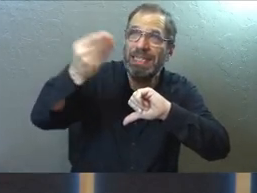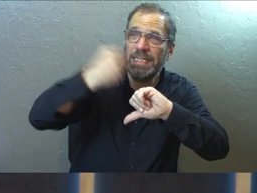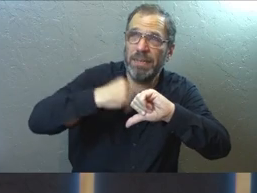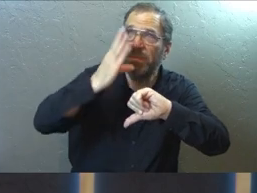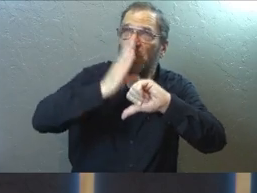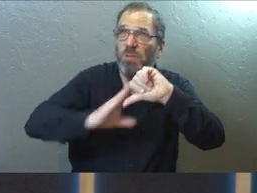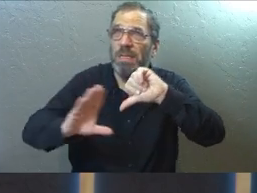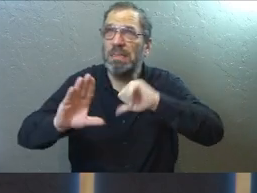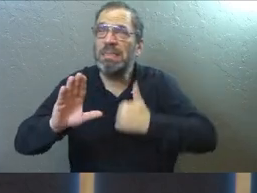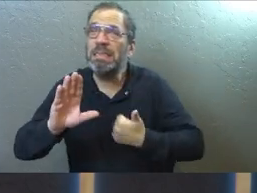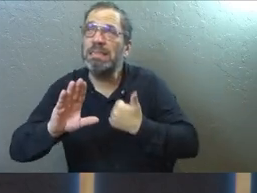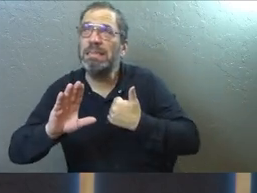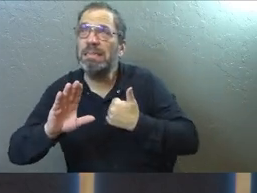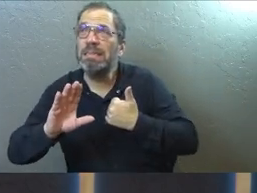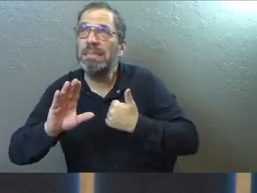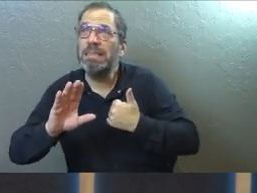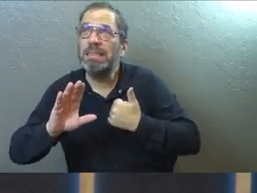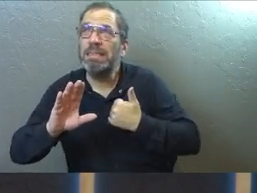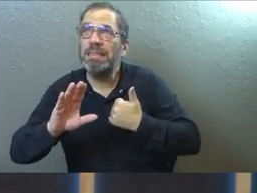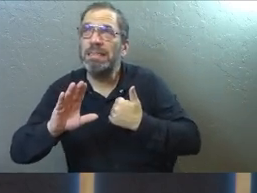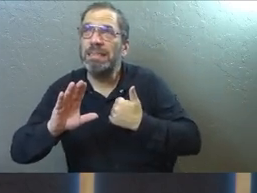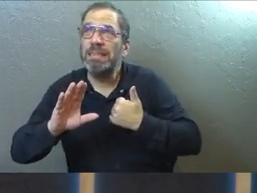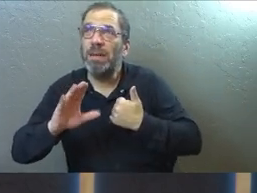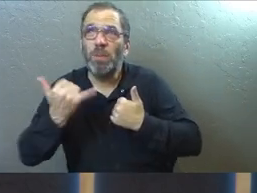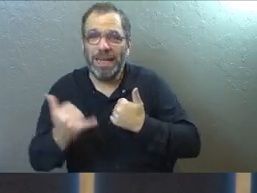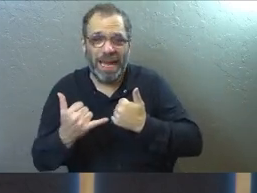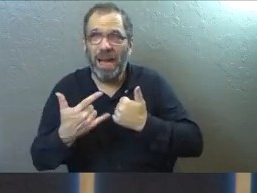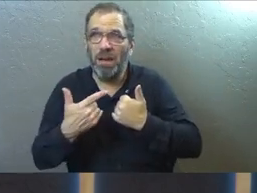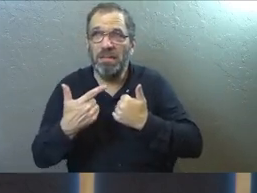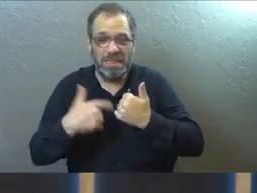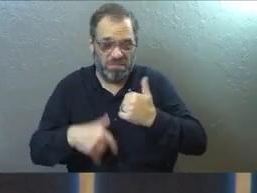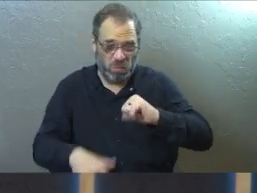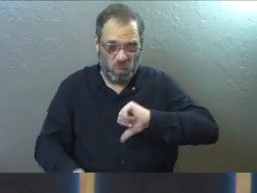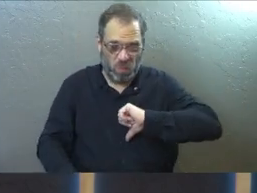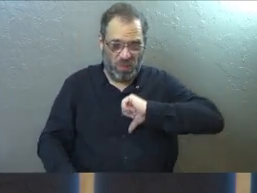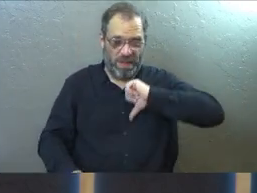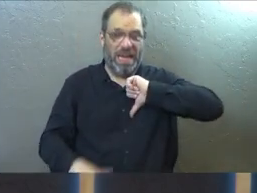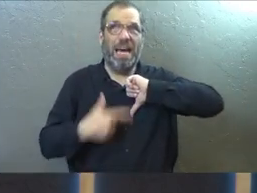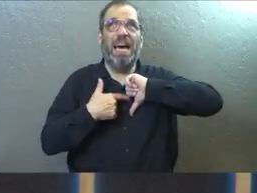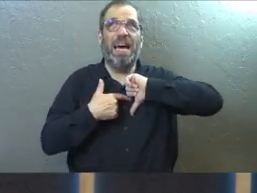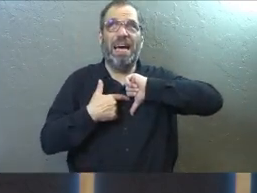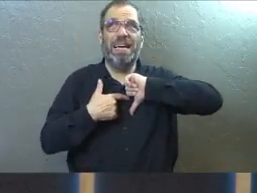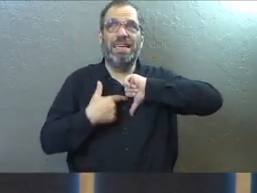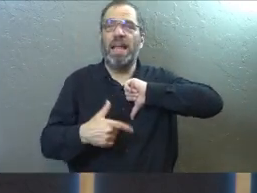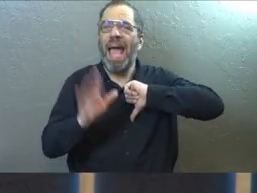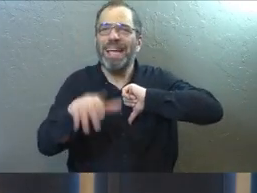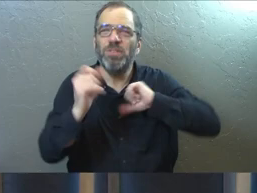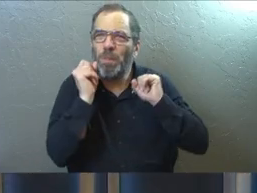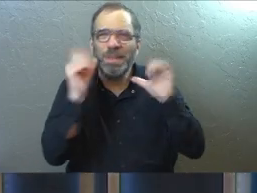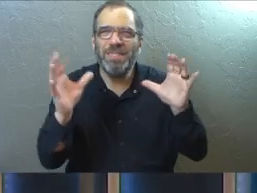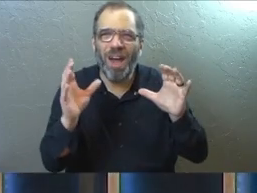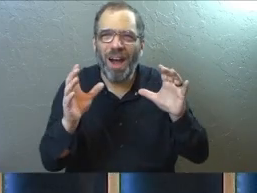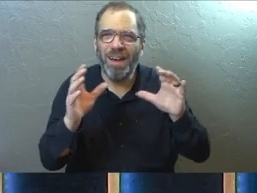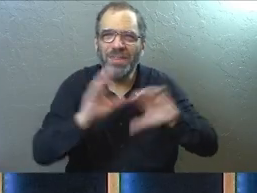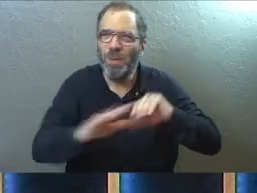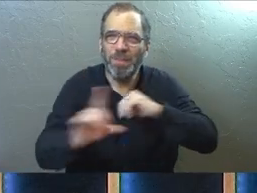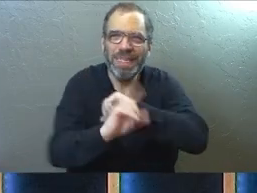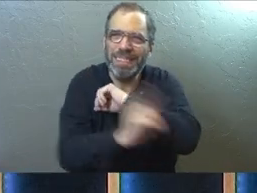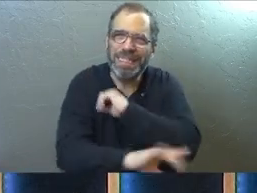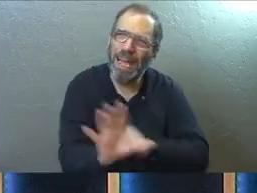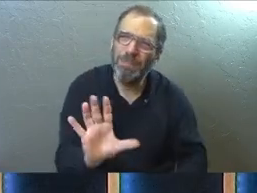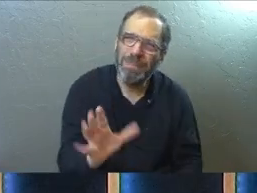humility into my heart? Because I don't have it right now. Don't be shocked. Don't be surprised. Don't be condemned.